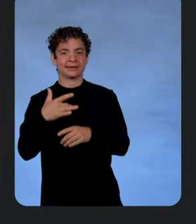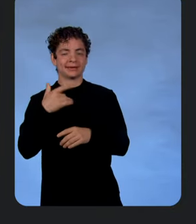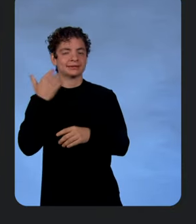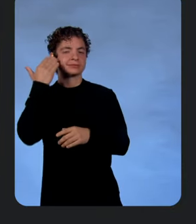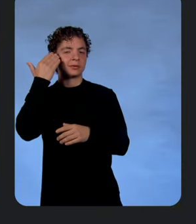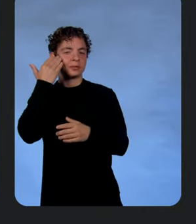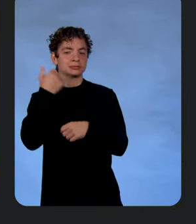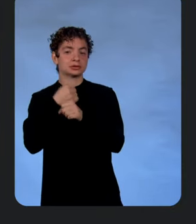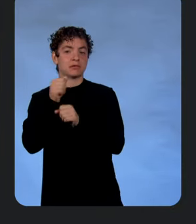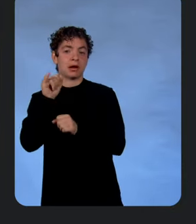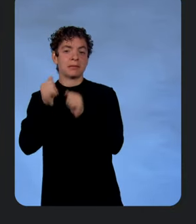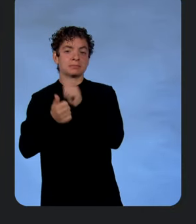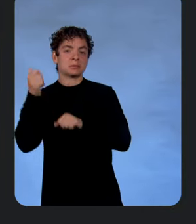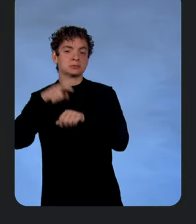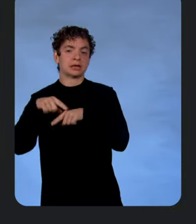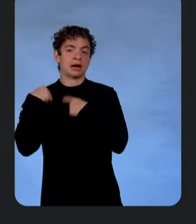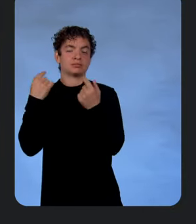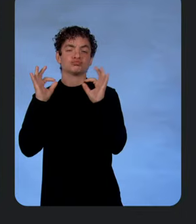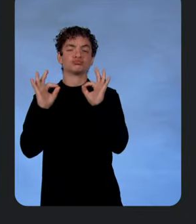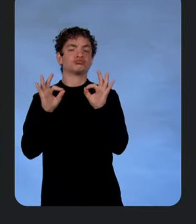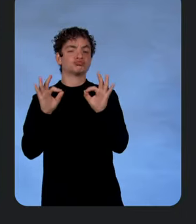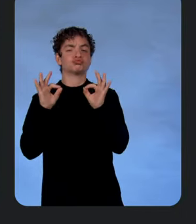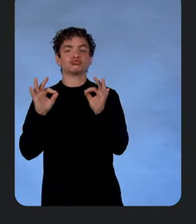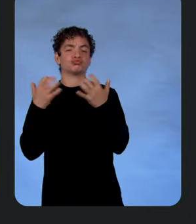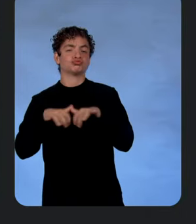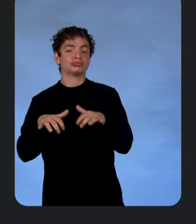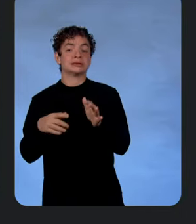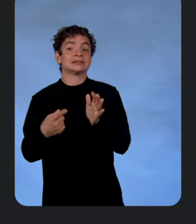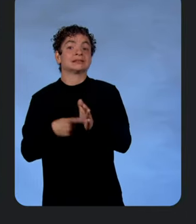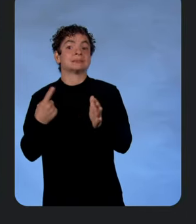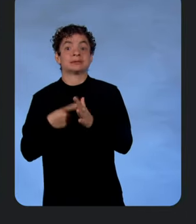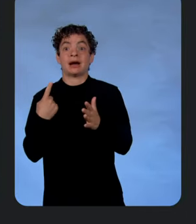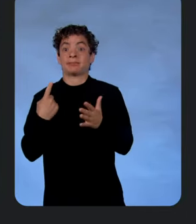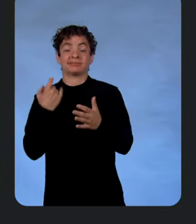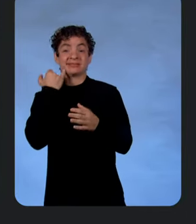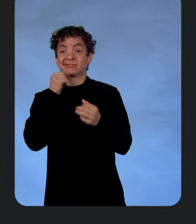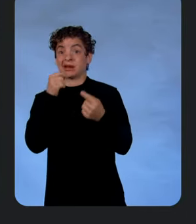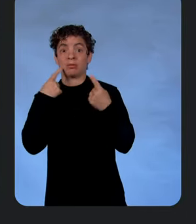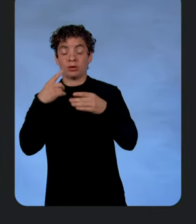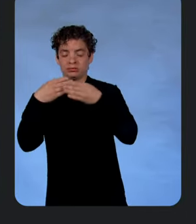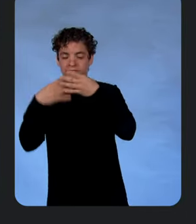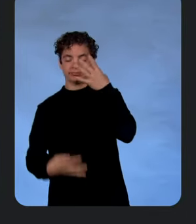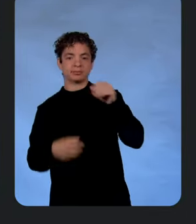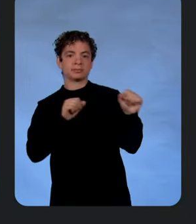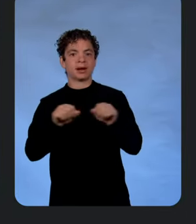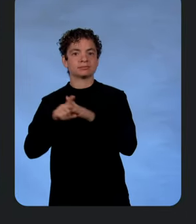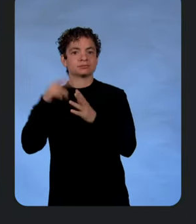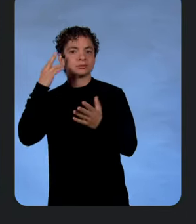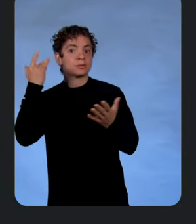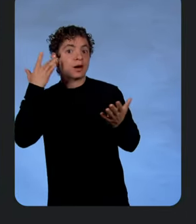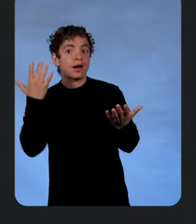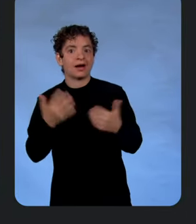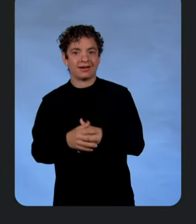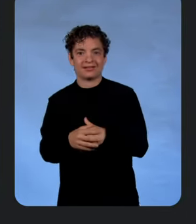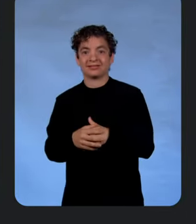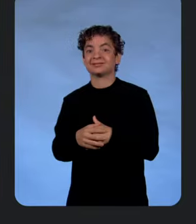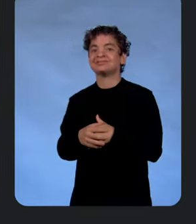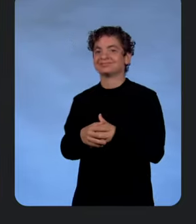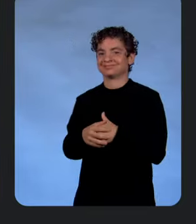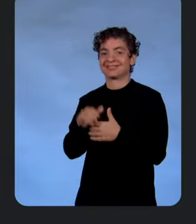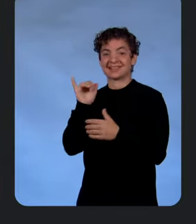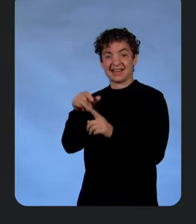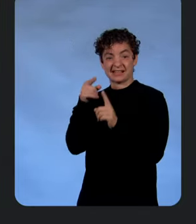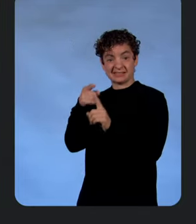the time. When it doesn't work quite right, there's a very long tail of possible reasons why. Isn't it precisely the kind of problem that